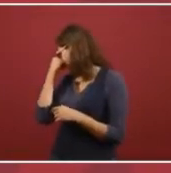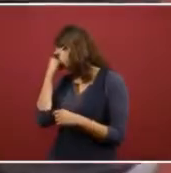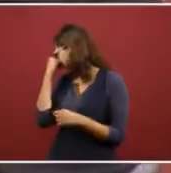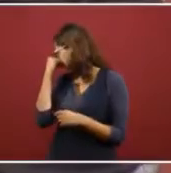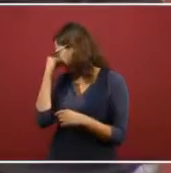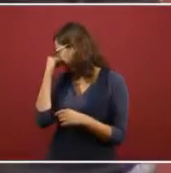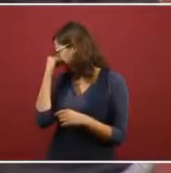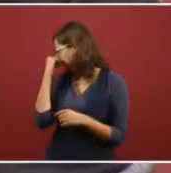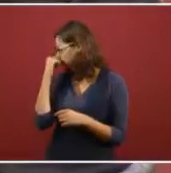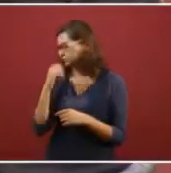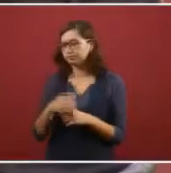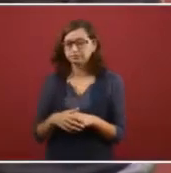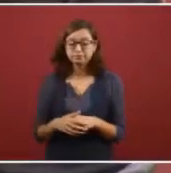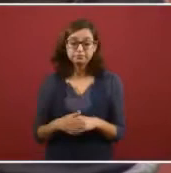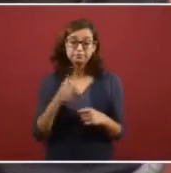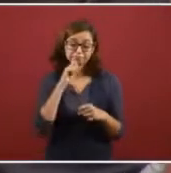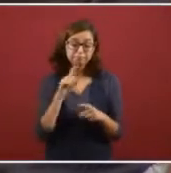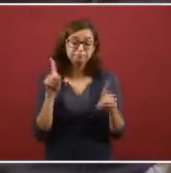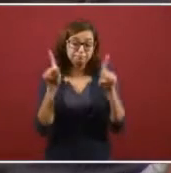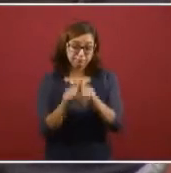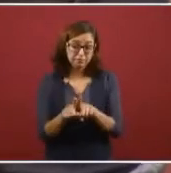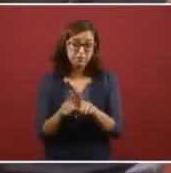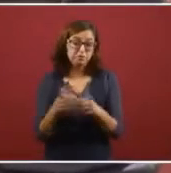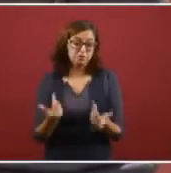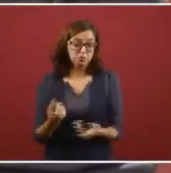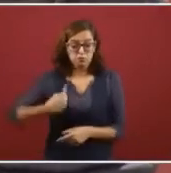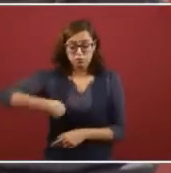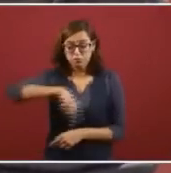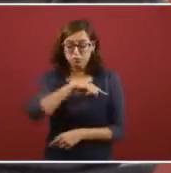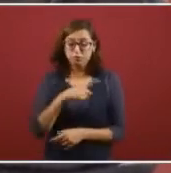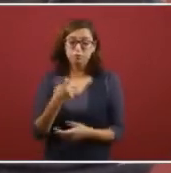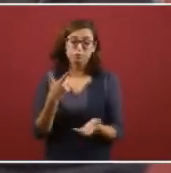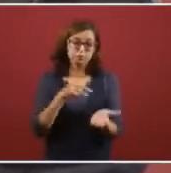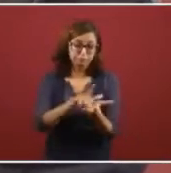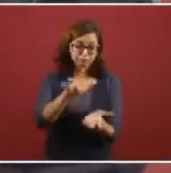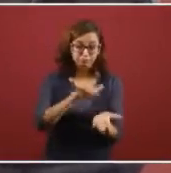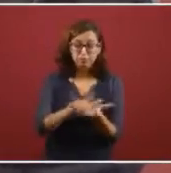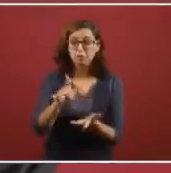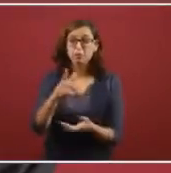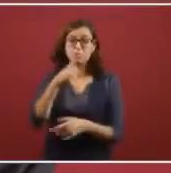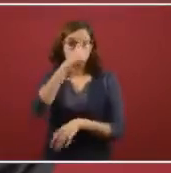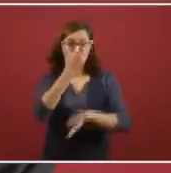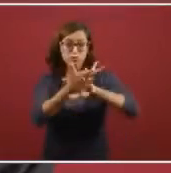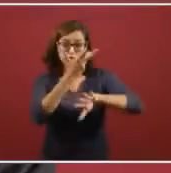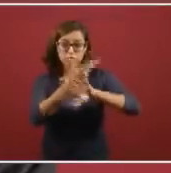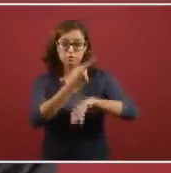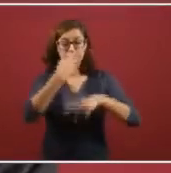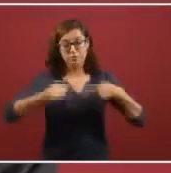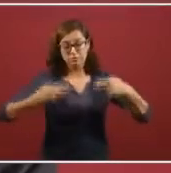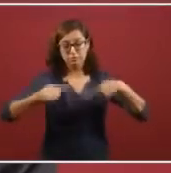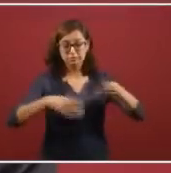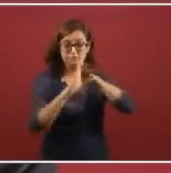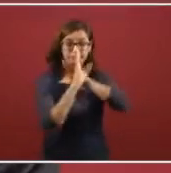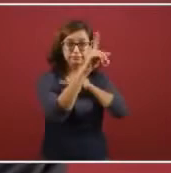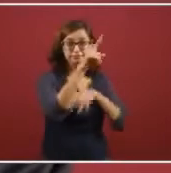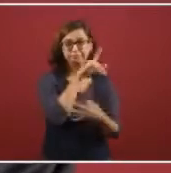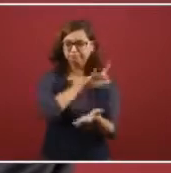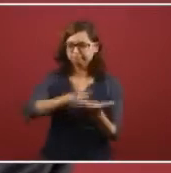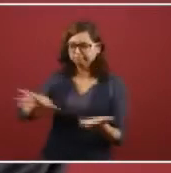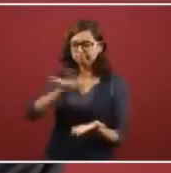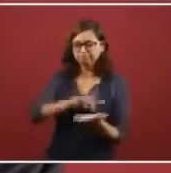that we have the support of our immigrant,